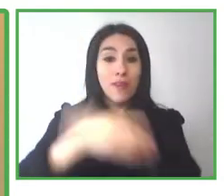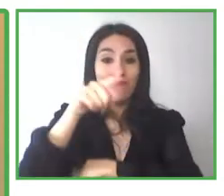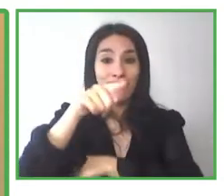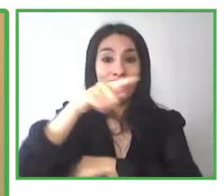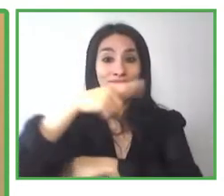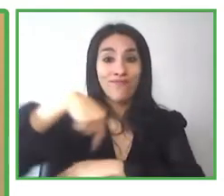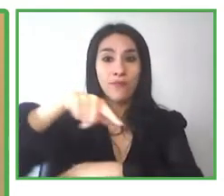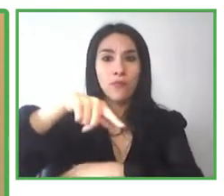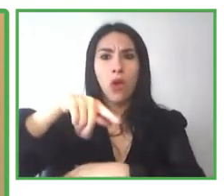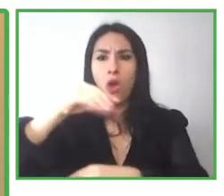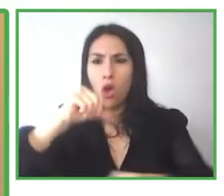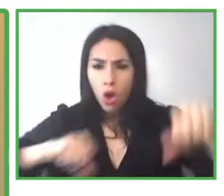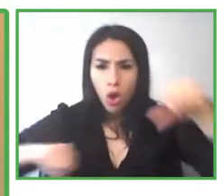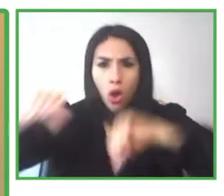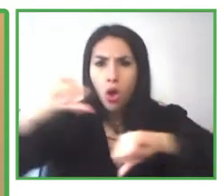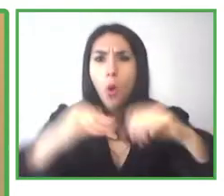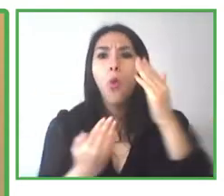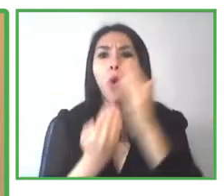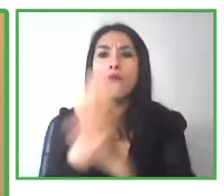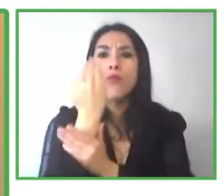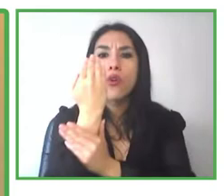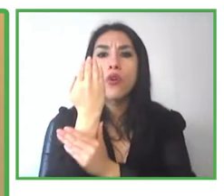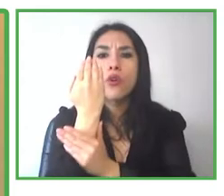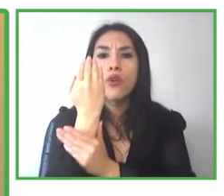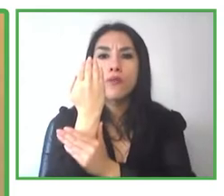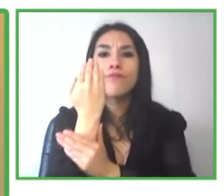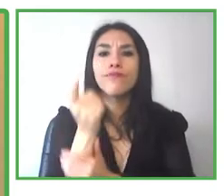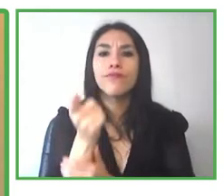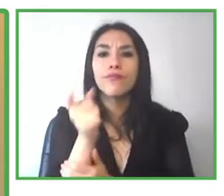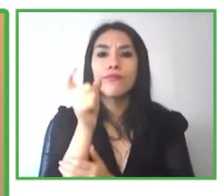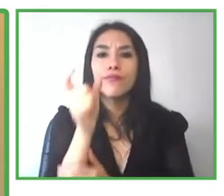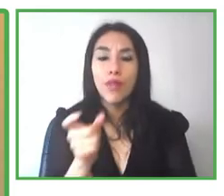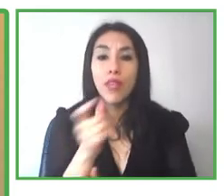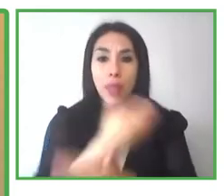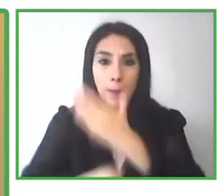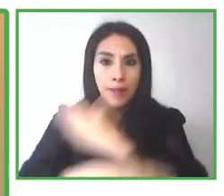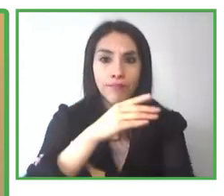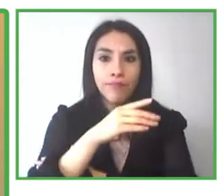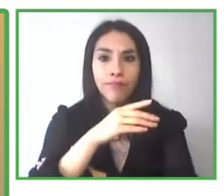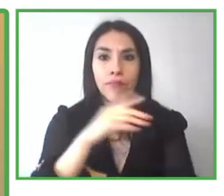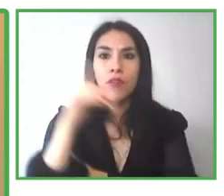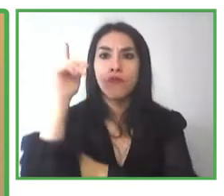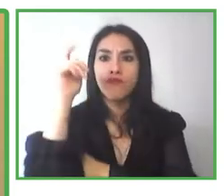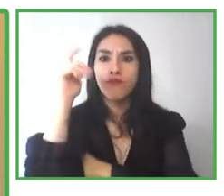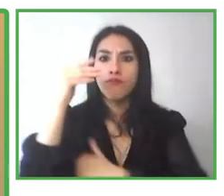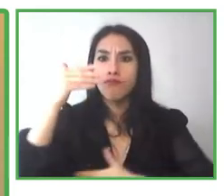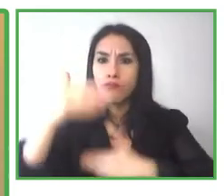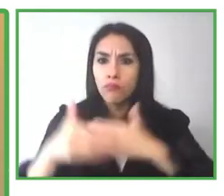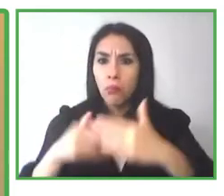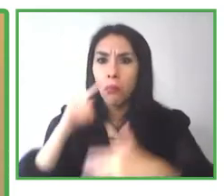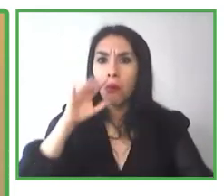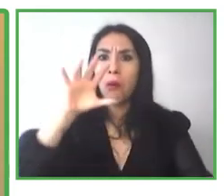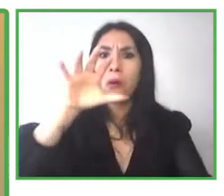that could, as I said, level the playing field, enable us all to do more.